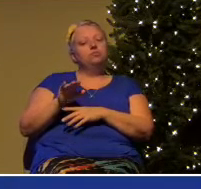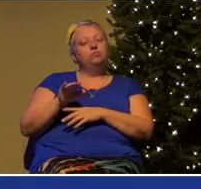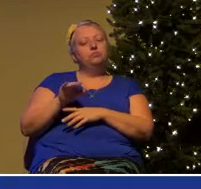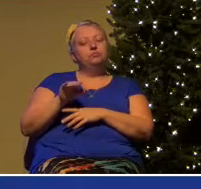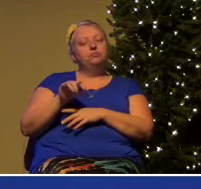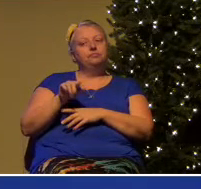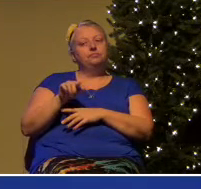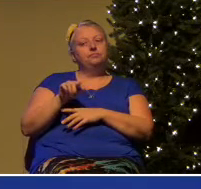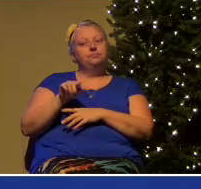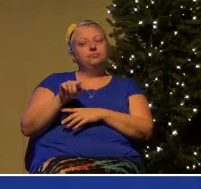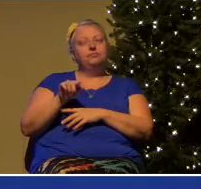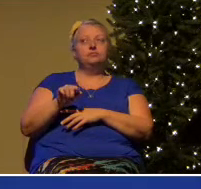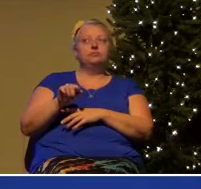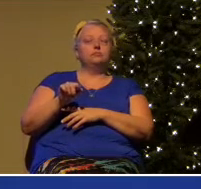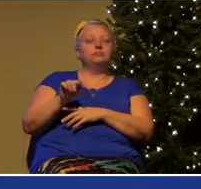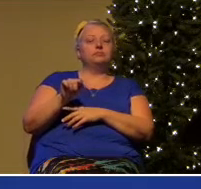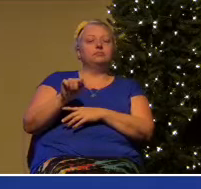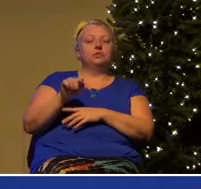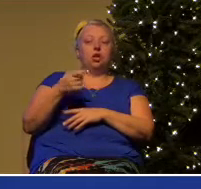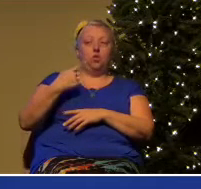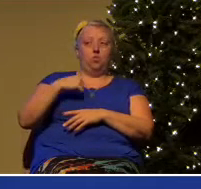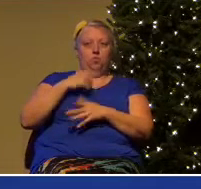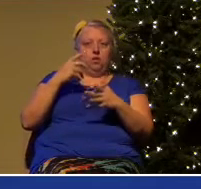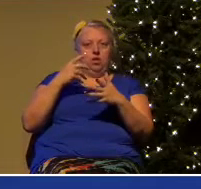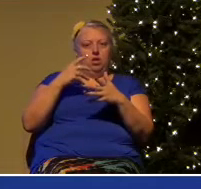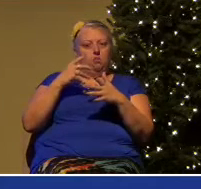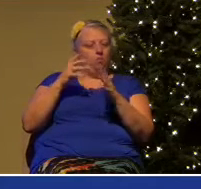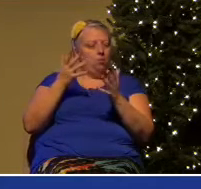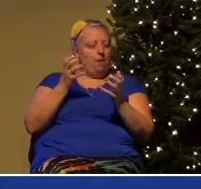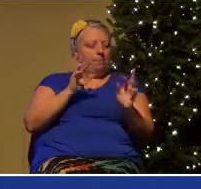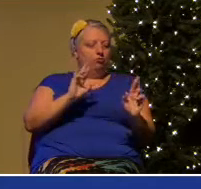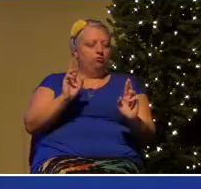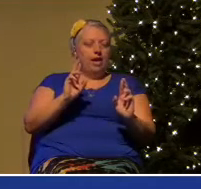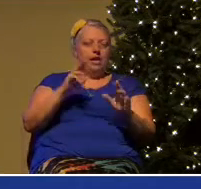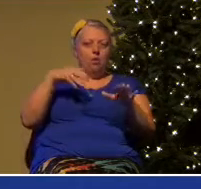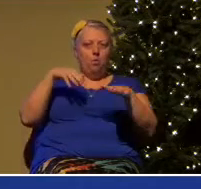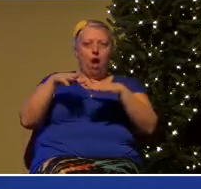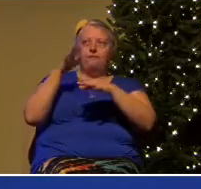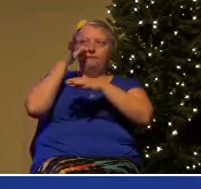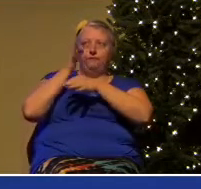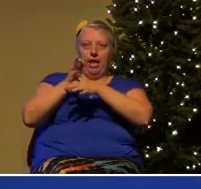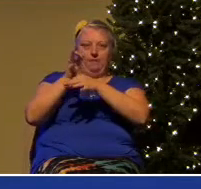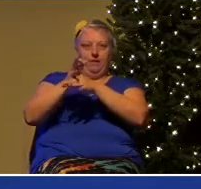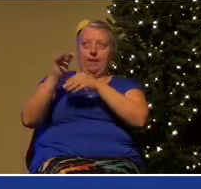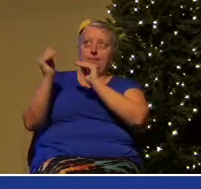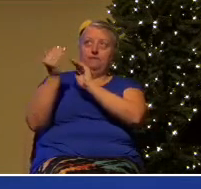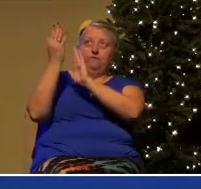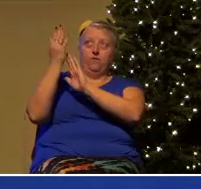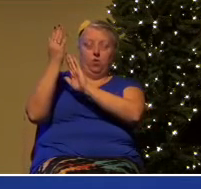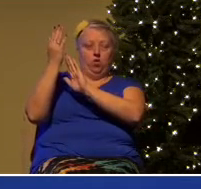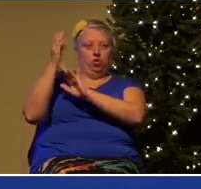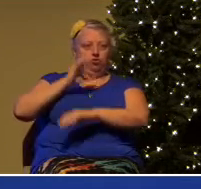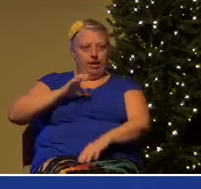faithfully before him when the battle rages, because our feet are protected.